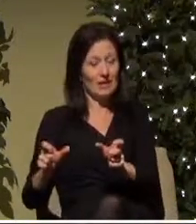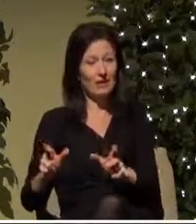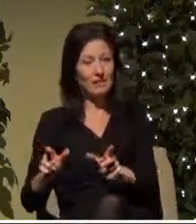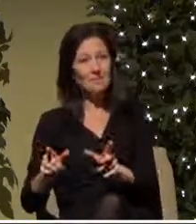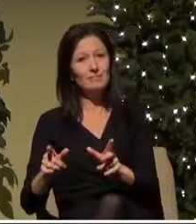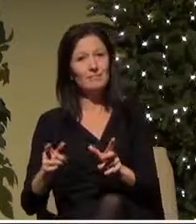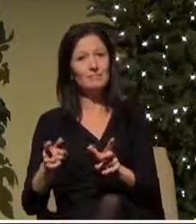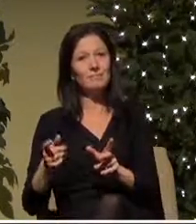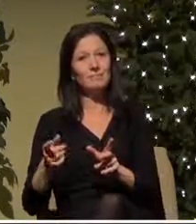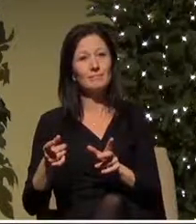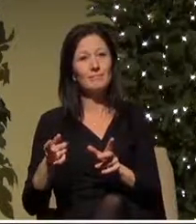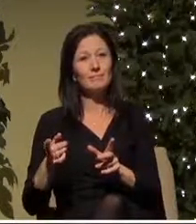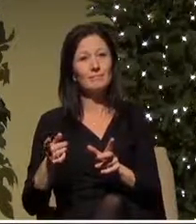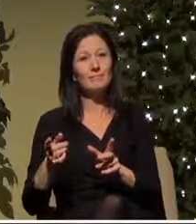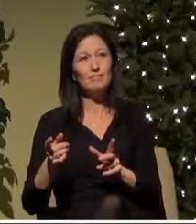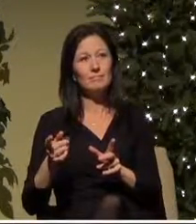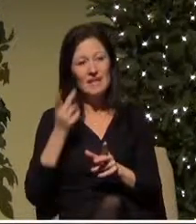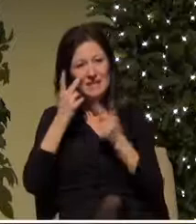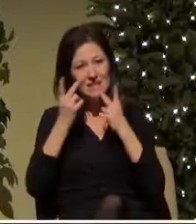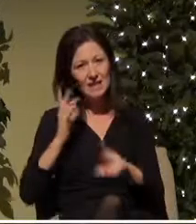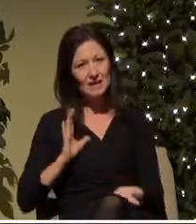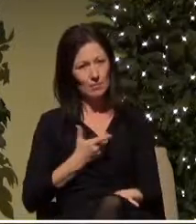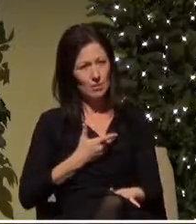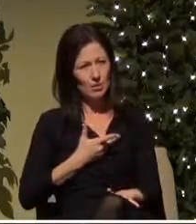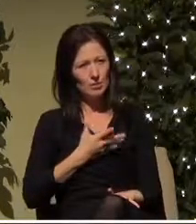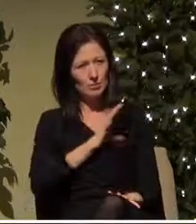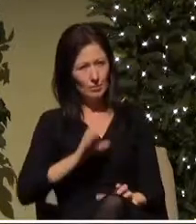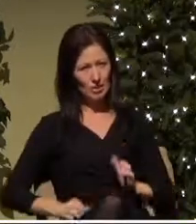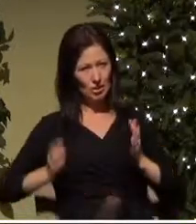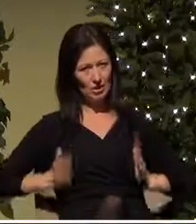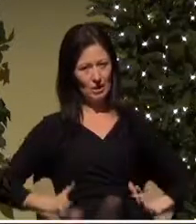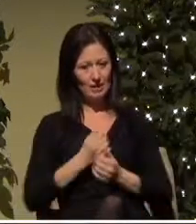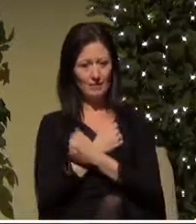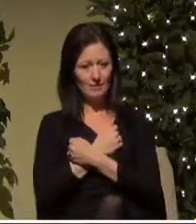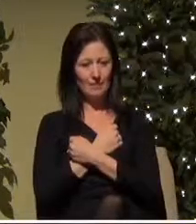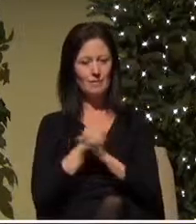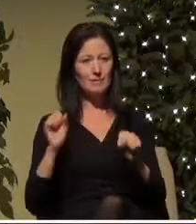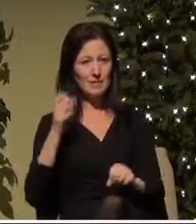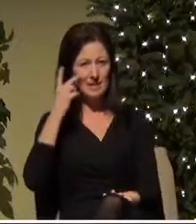love they see within us the grace of Jesus